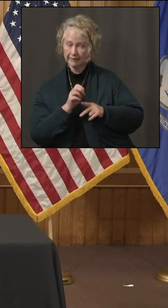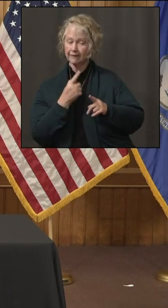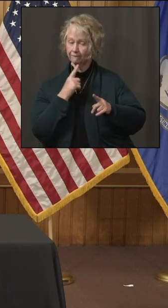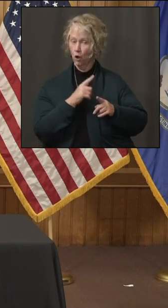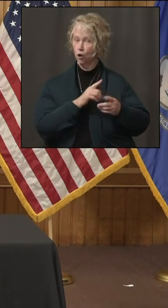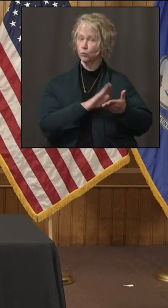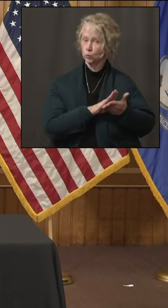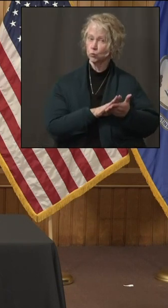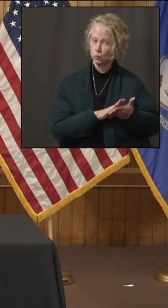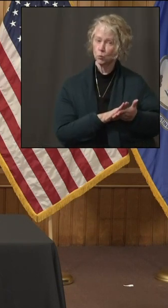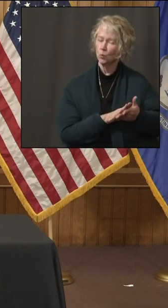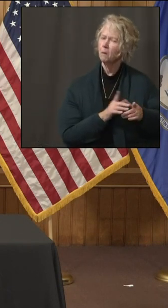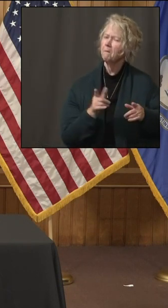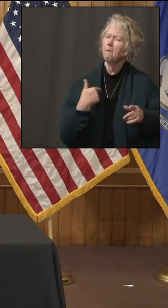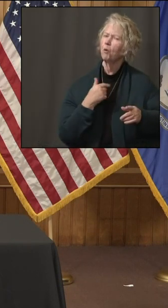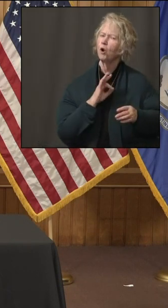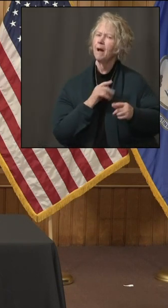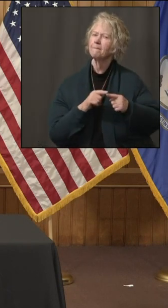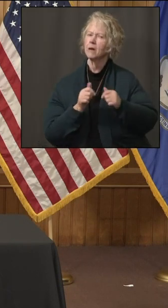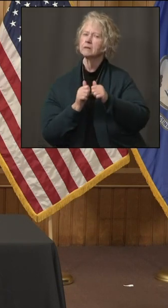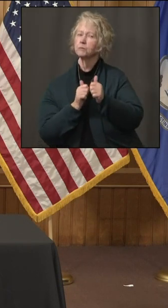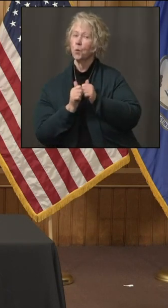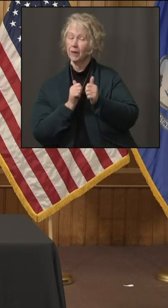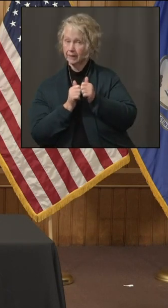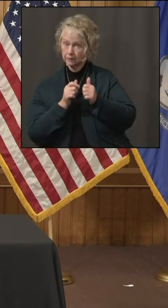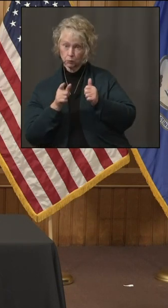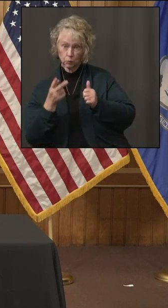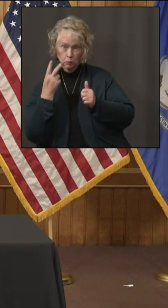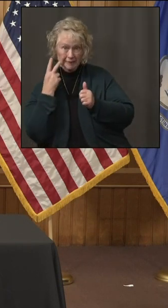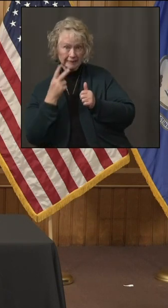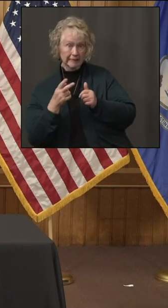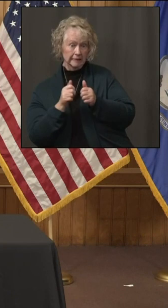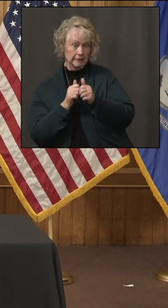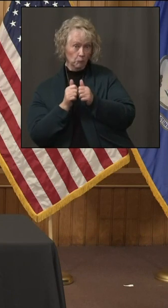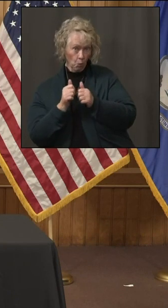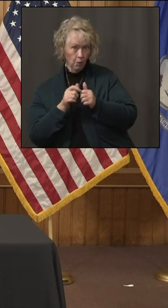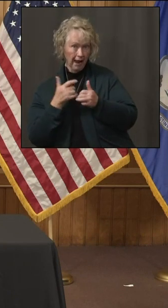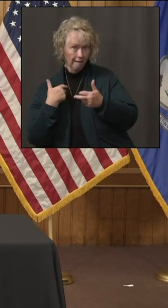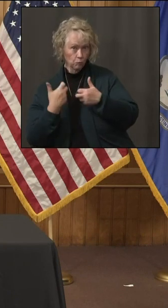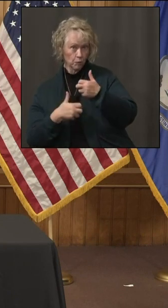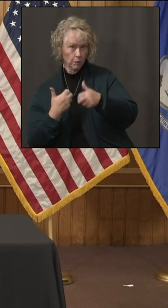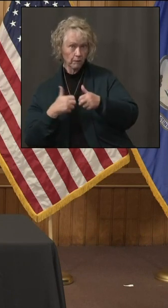Are you seeing the transmission of disease on sporting teams during track and trace?